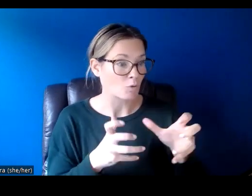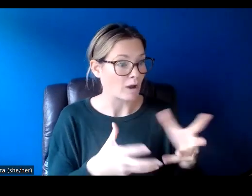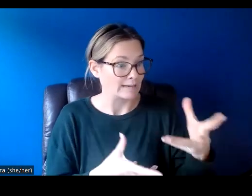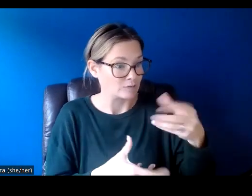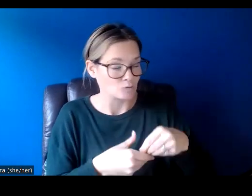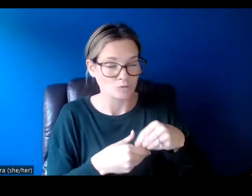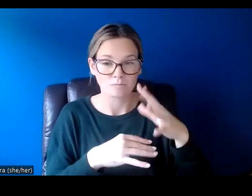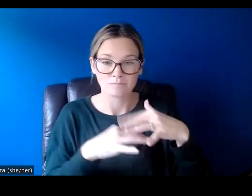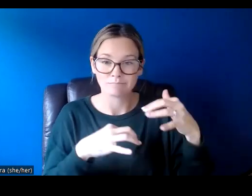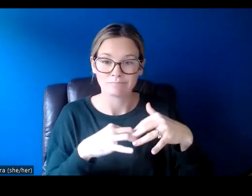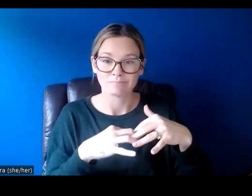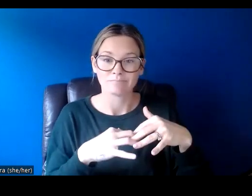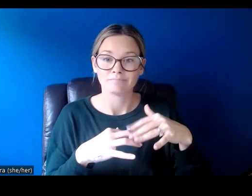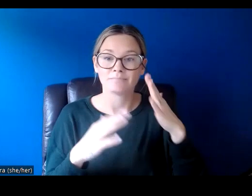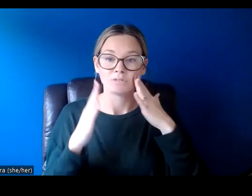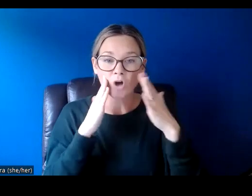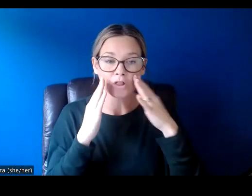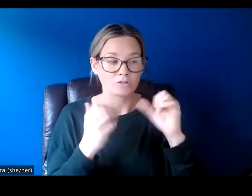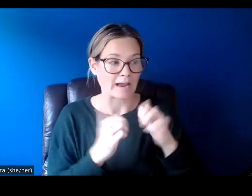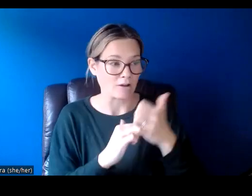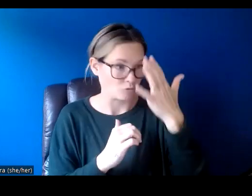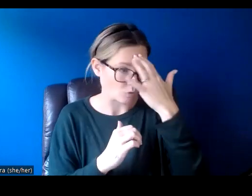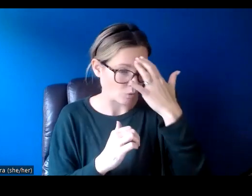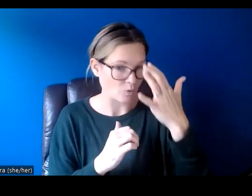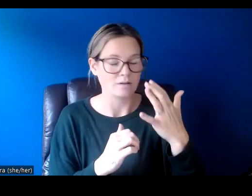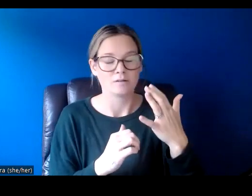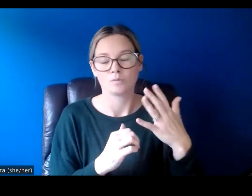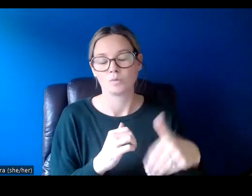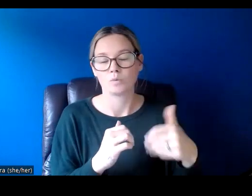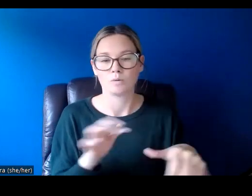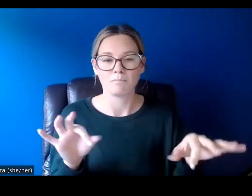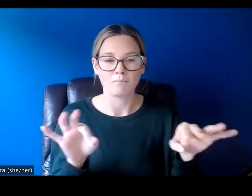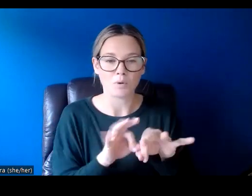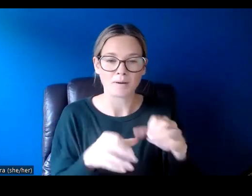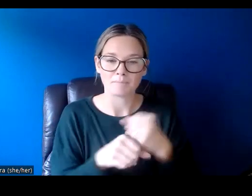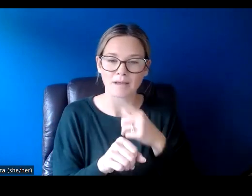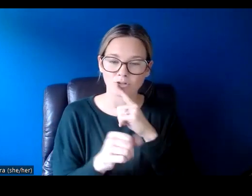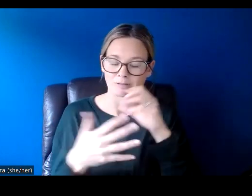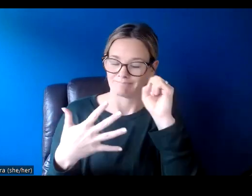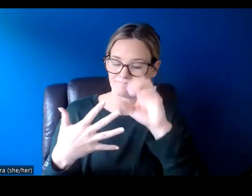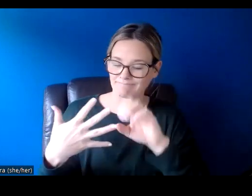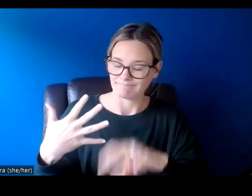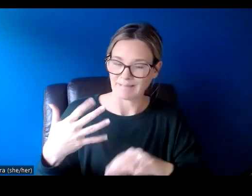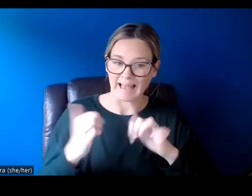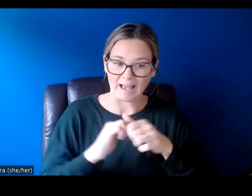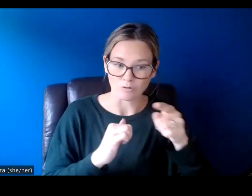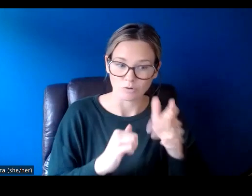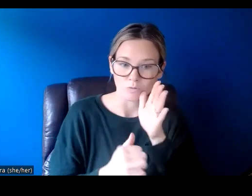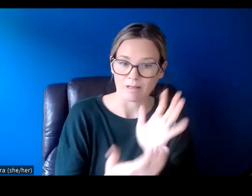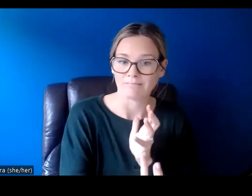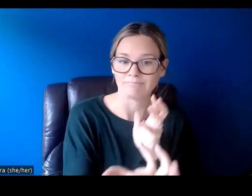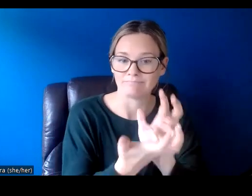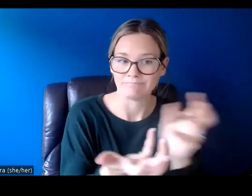Indigenous knowledge or ways of knowing, it's very important to outline how you will be engaging with Indigenous communities,